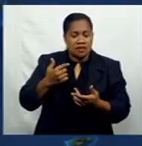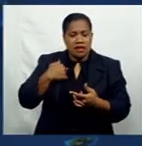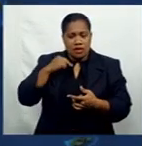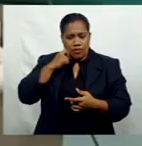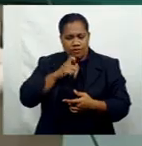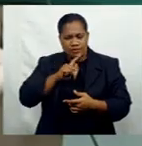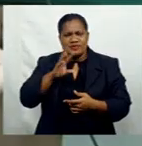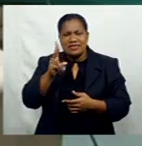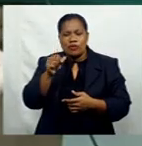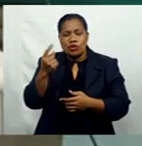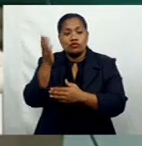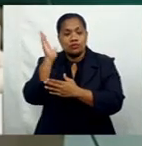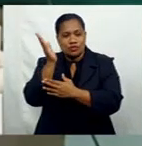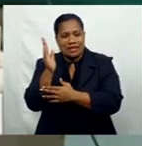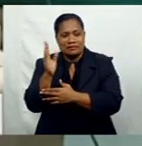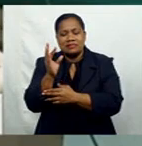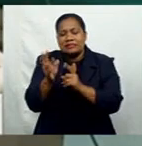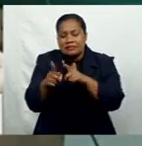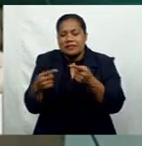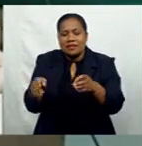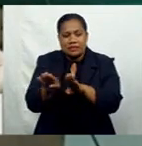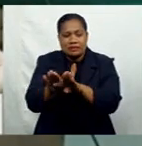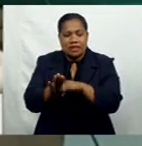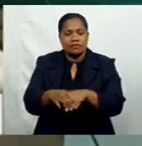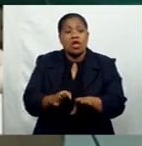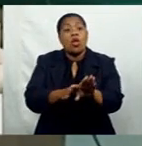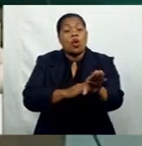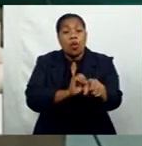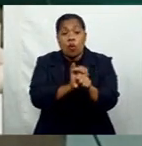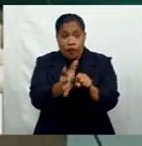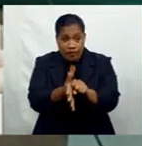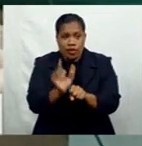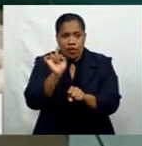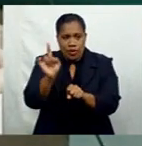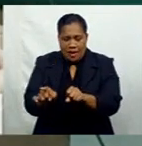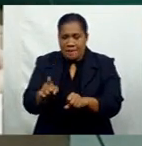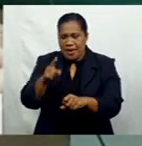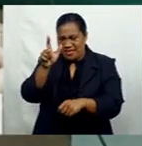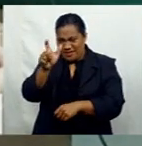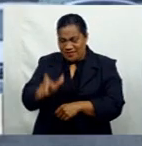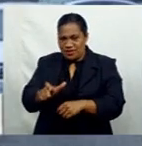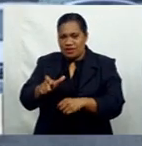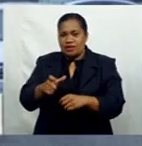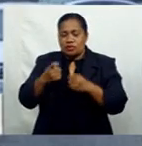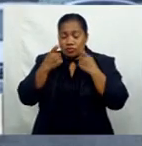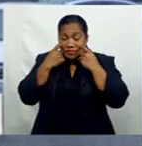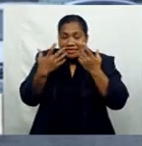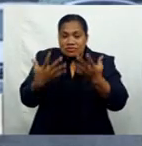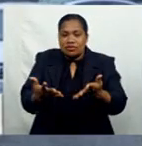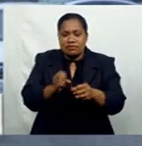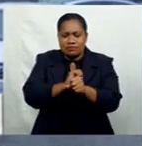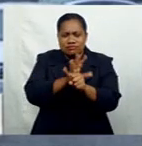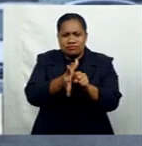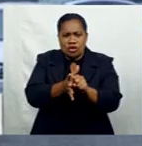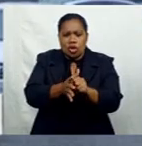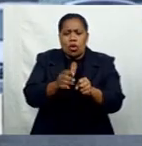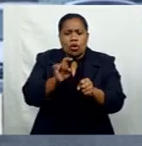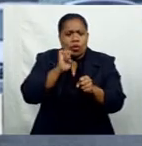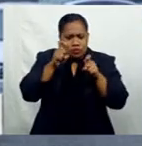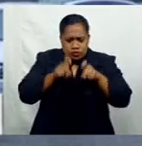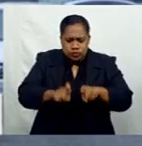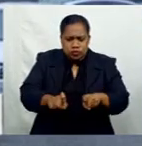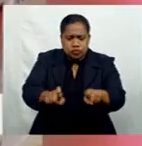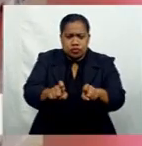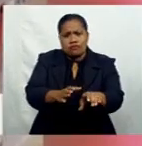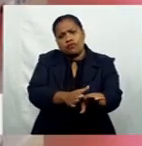something similar. Long COVID is the name used by patients to describe symptoms of COVID-19 that persist beyond the acute illness.